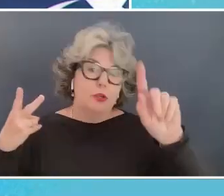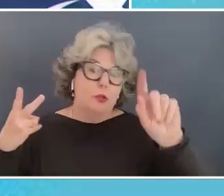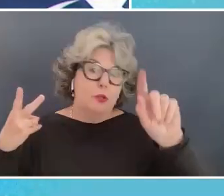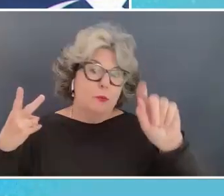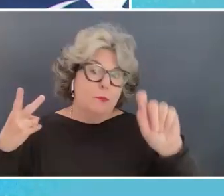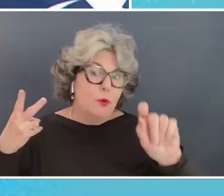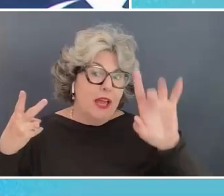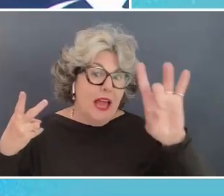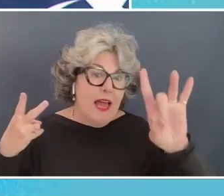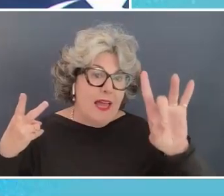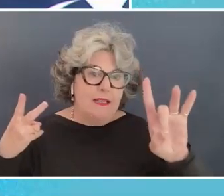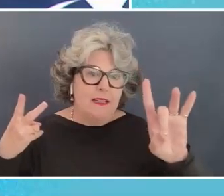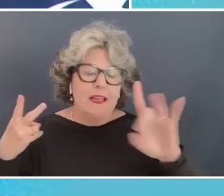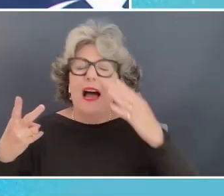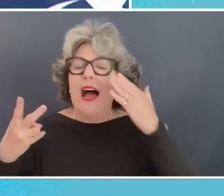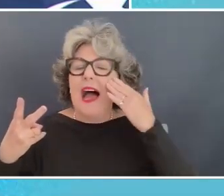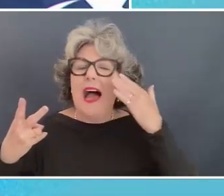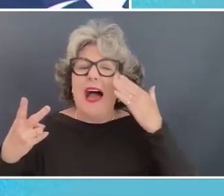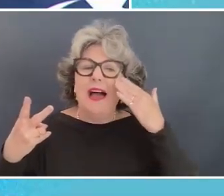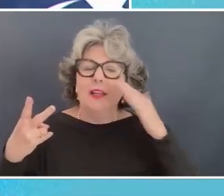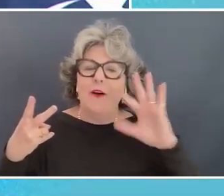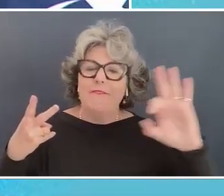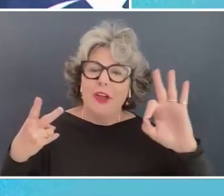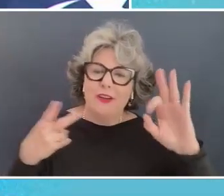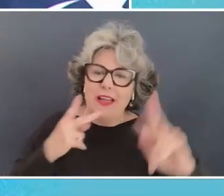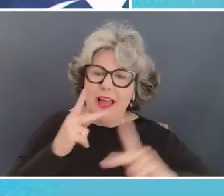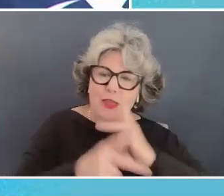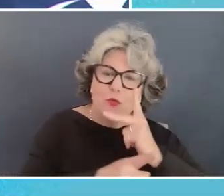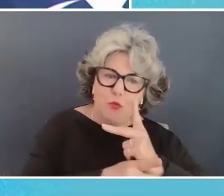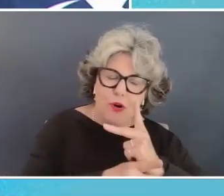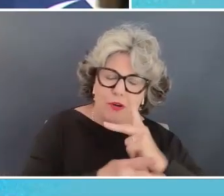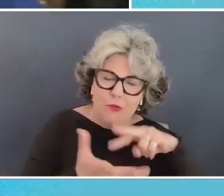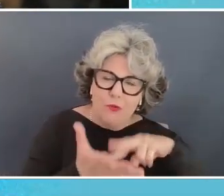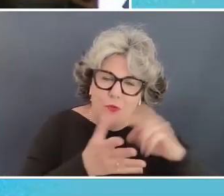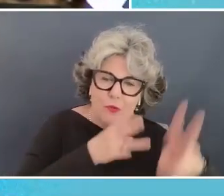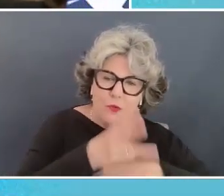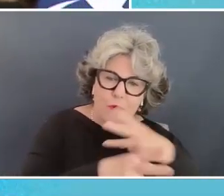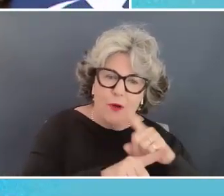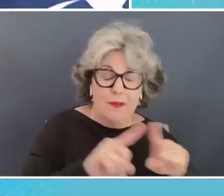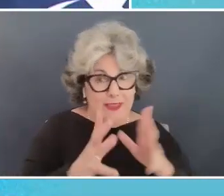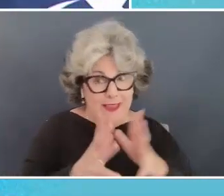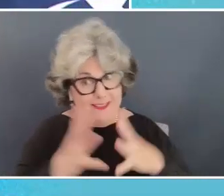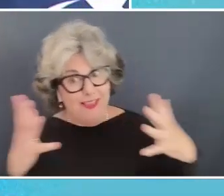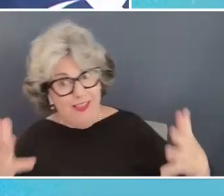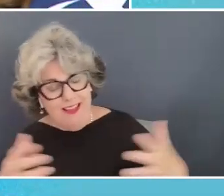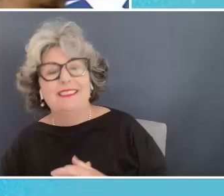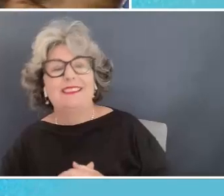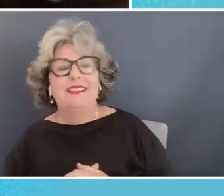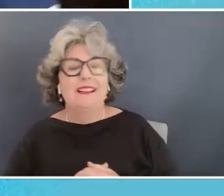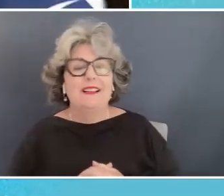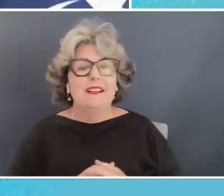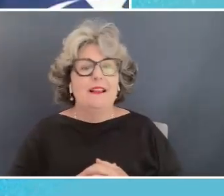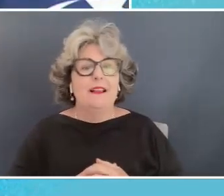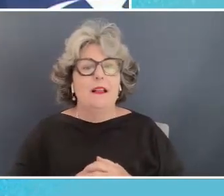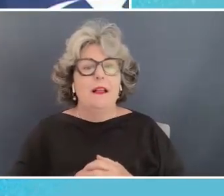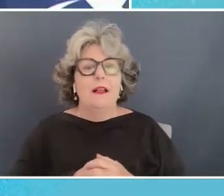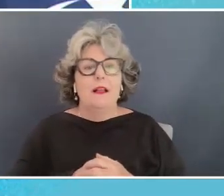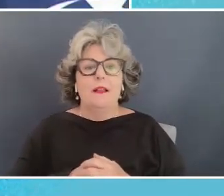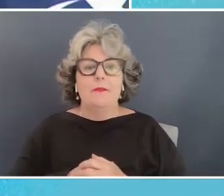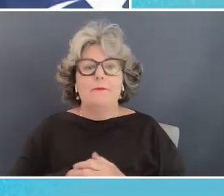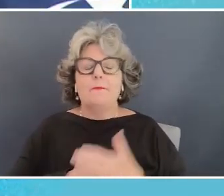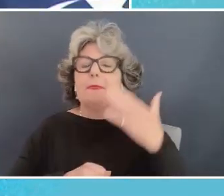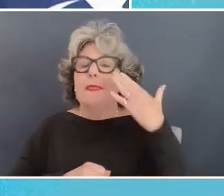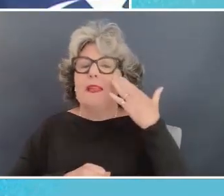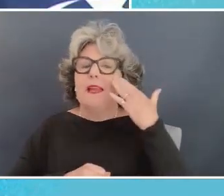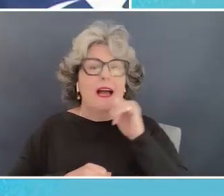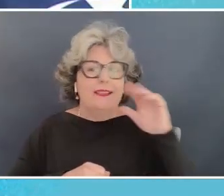sorry i know i'm in a fahrenheit world but that's a lot um but i you know i i didn't grow